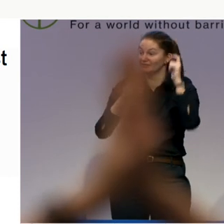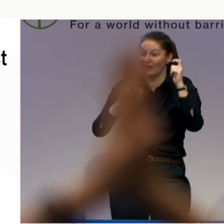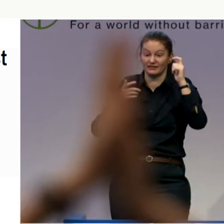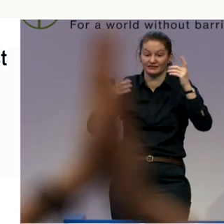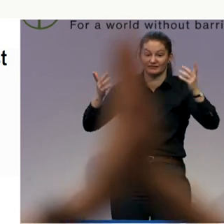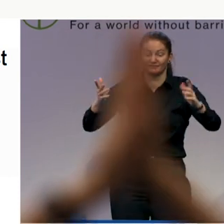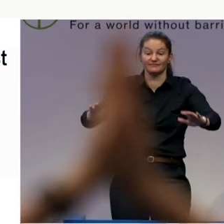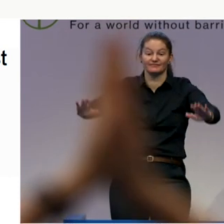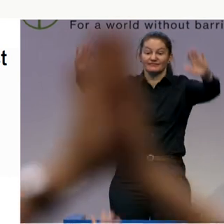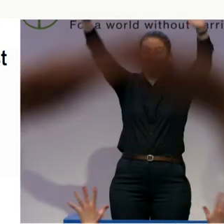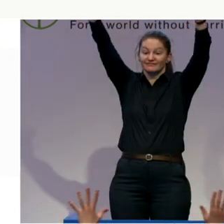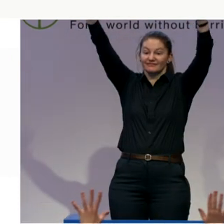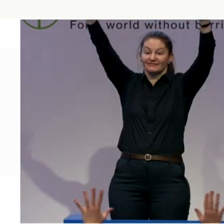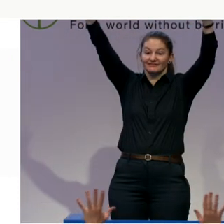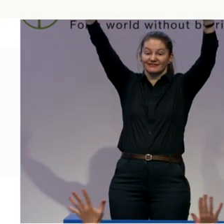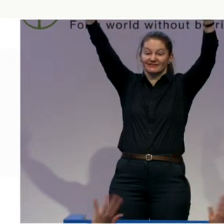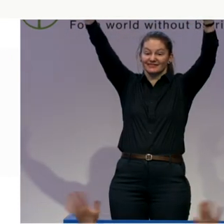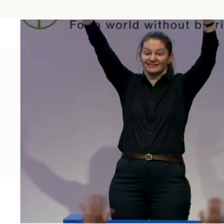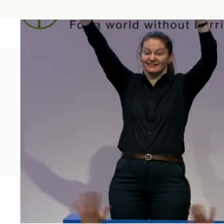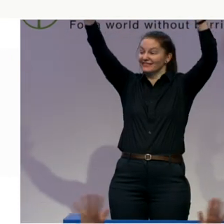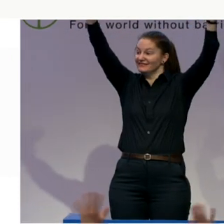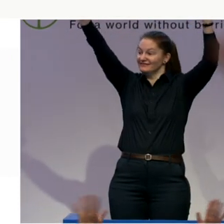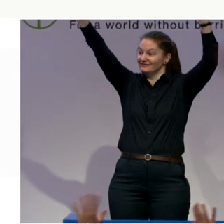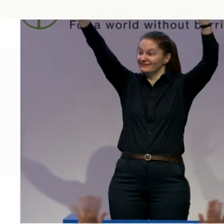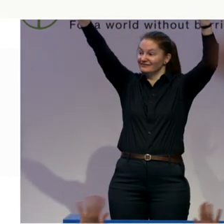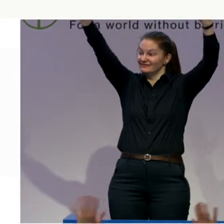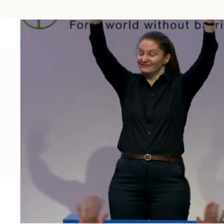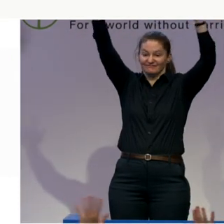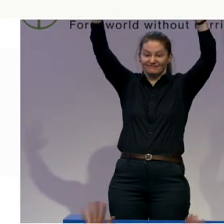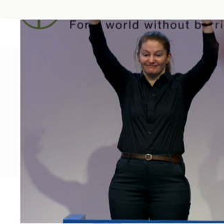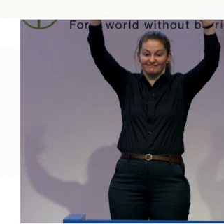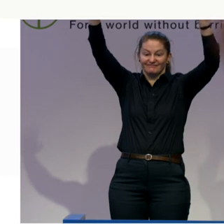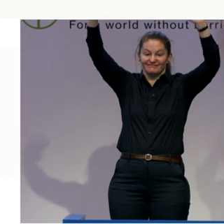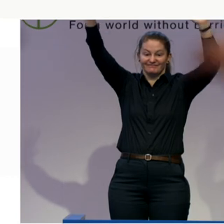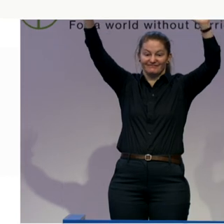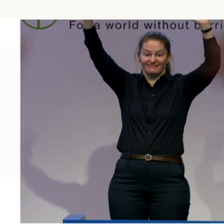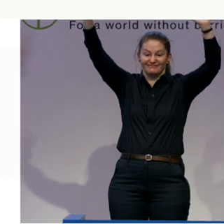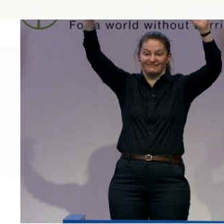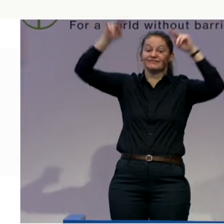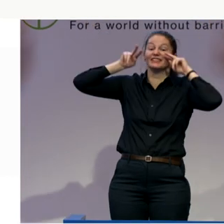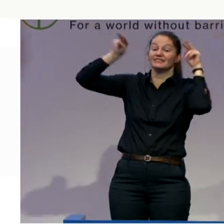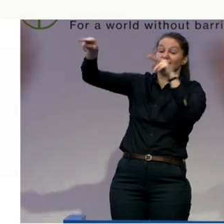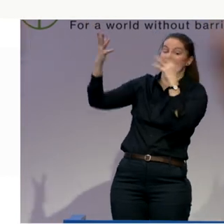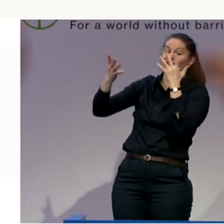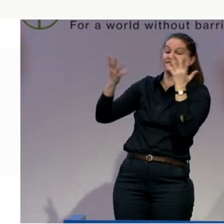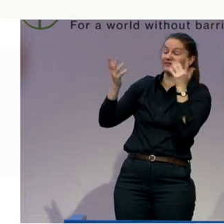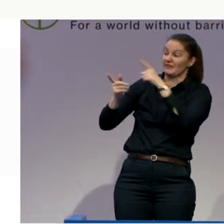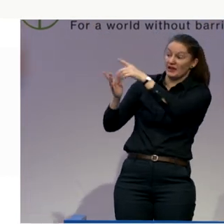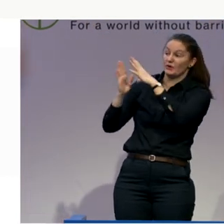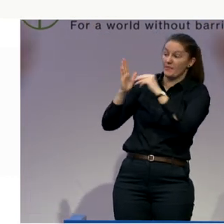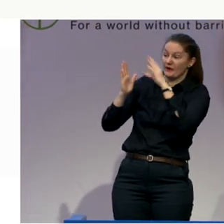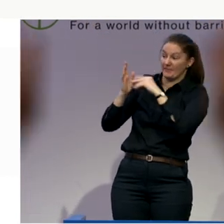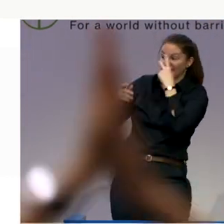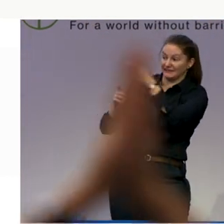energy in our hands, by your hands. Please, have a look what we are doing and you will just follow us. Okay. Turn on.